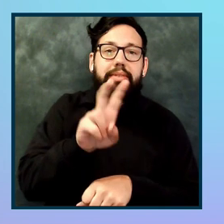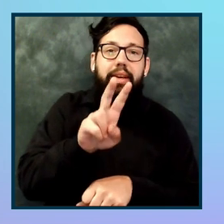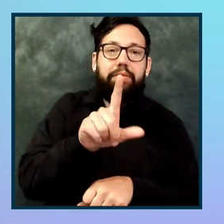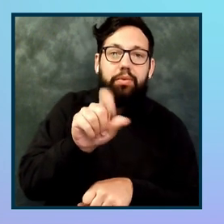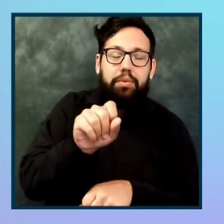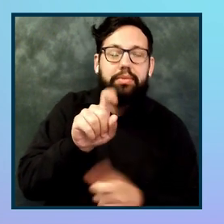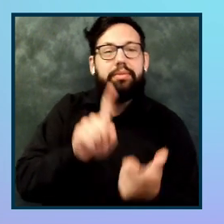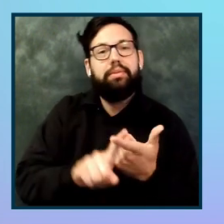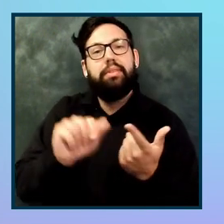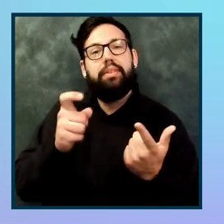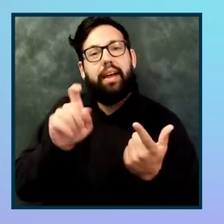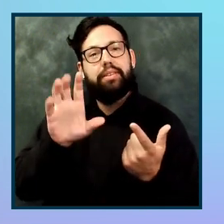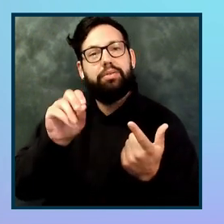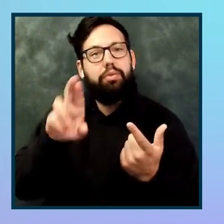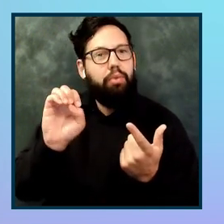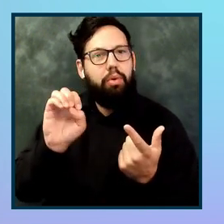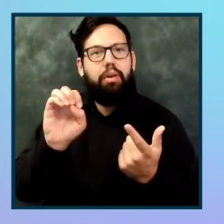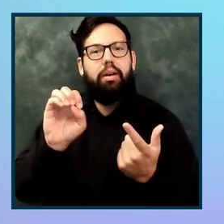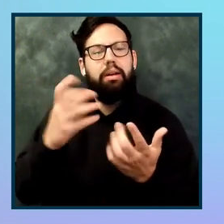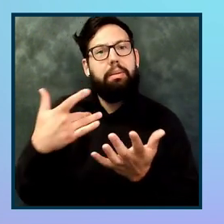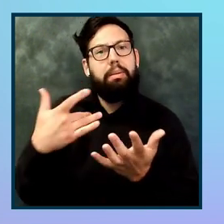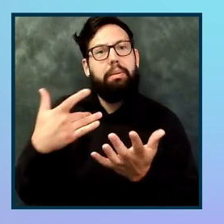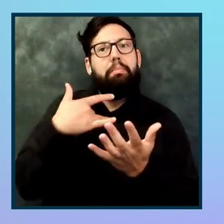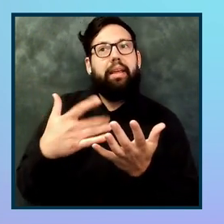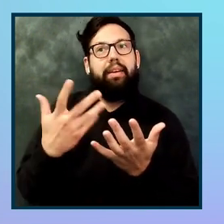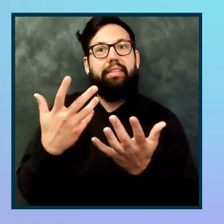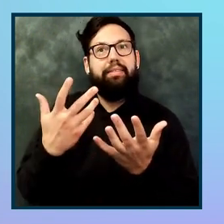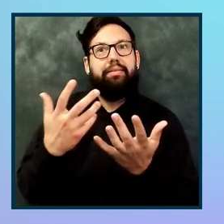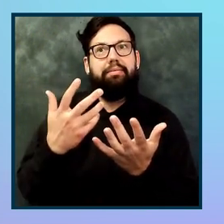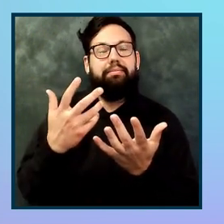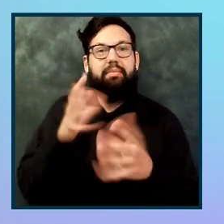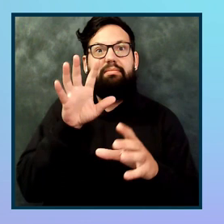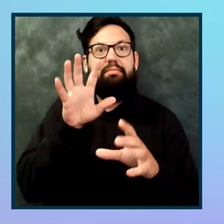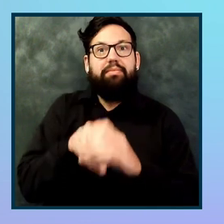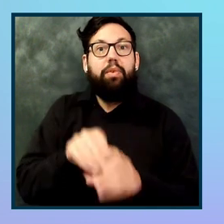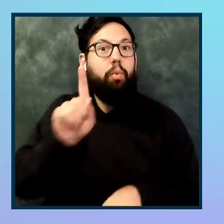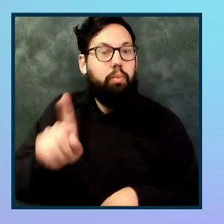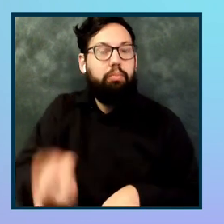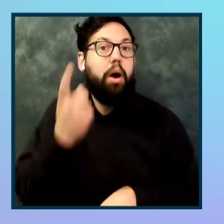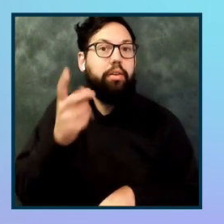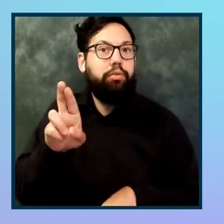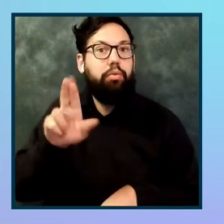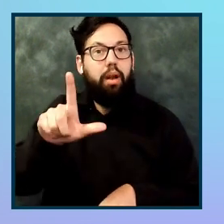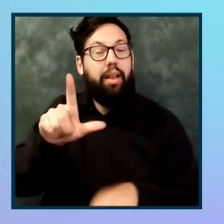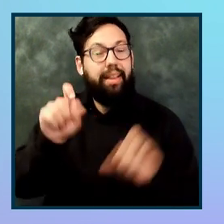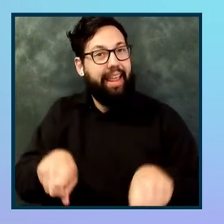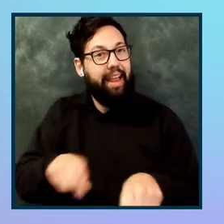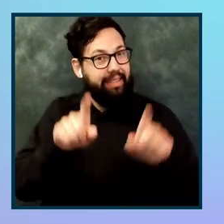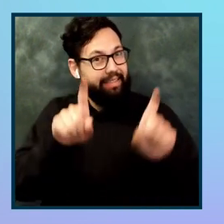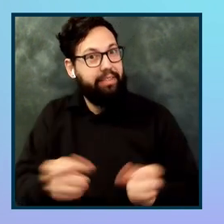usually capturing just one URL. Is it possible to test all URLs at once?